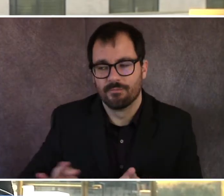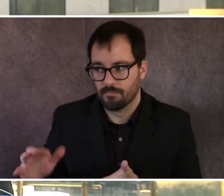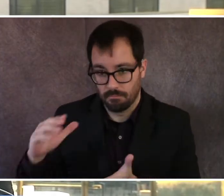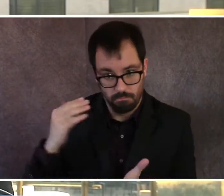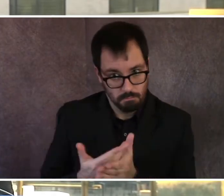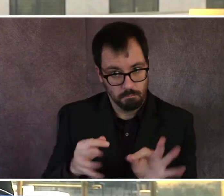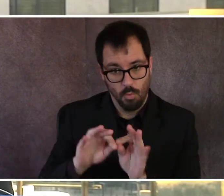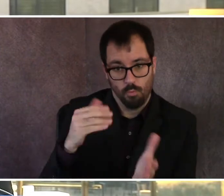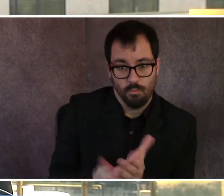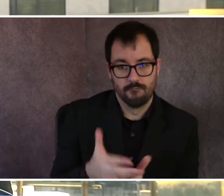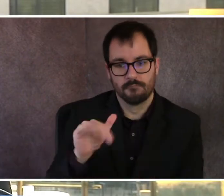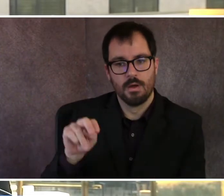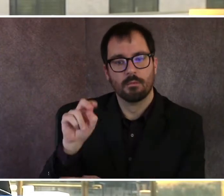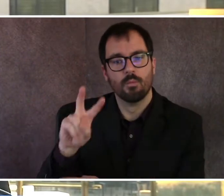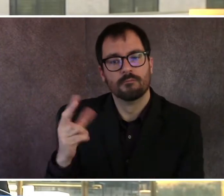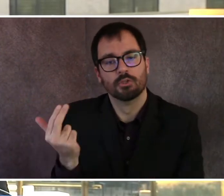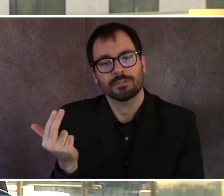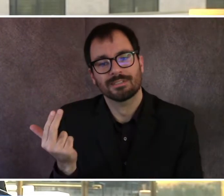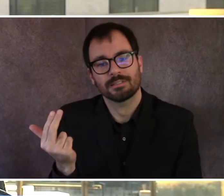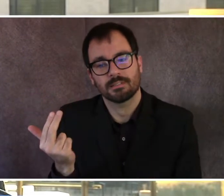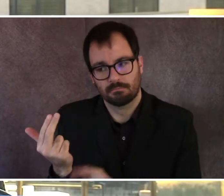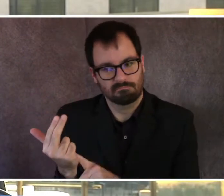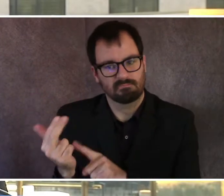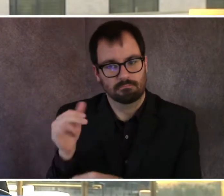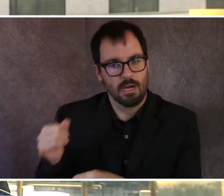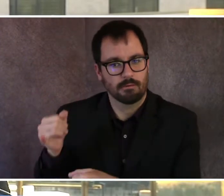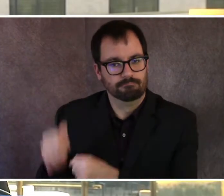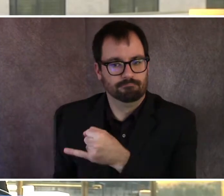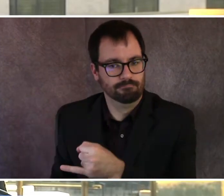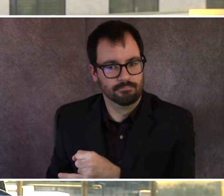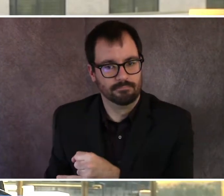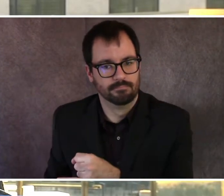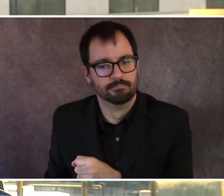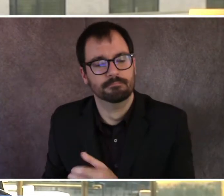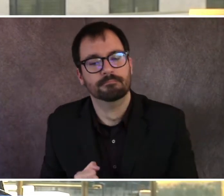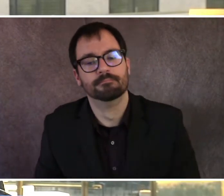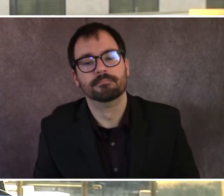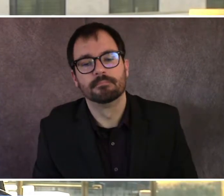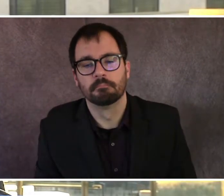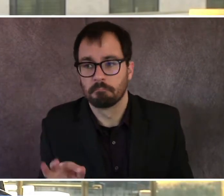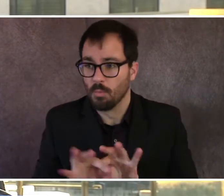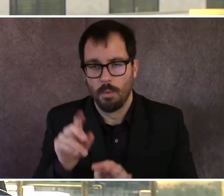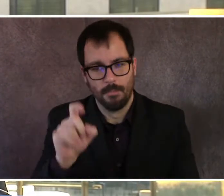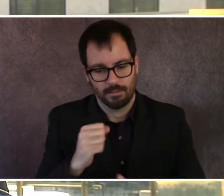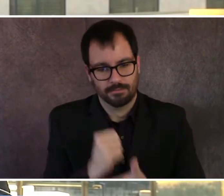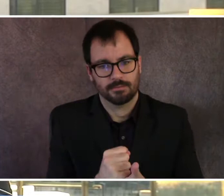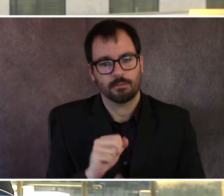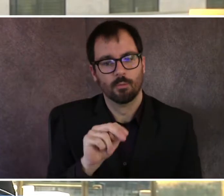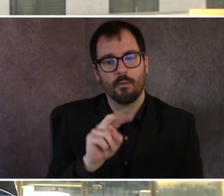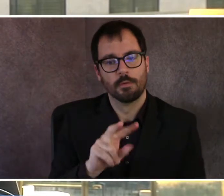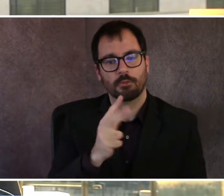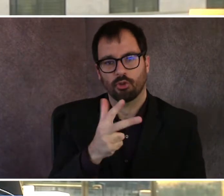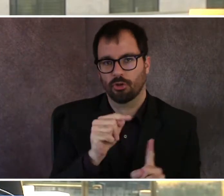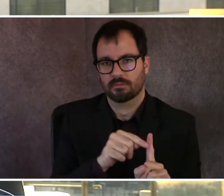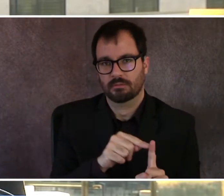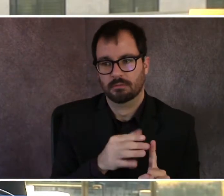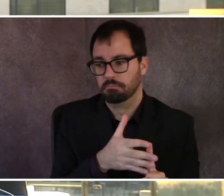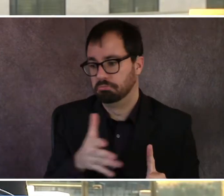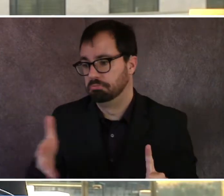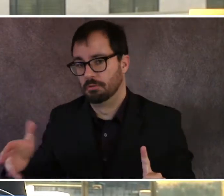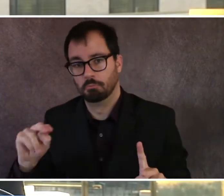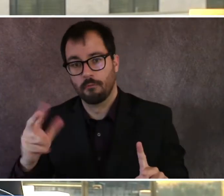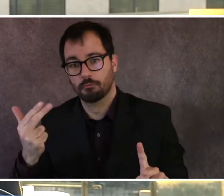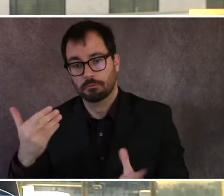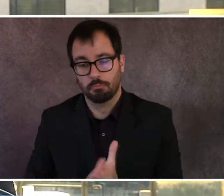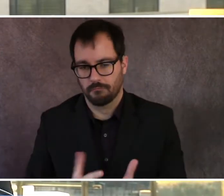stop accepting those ballots as long as it's been postmarked by November 3rd. As I said yesterday and she was here, I want to